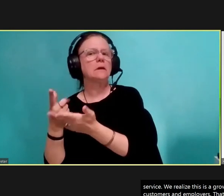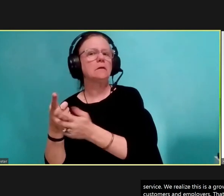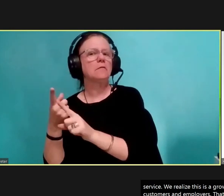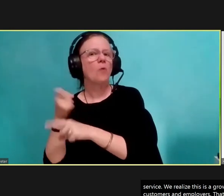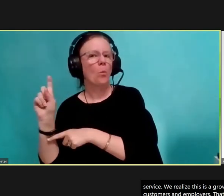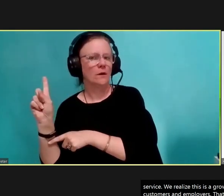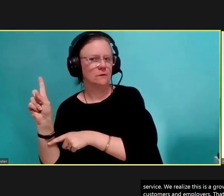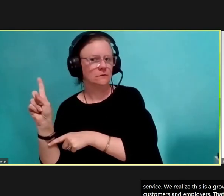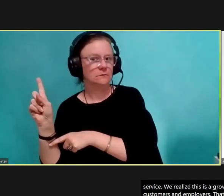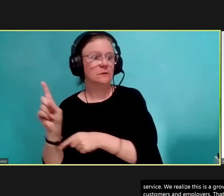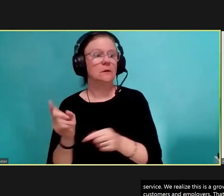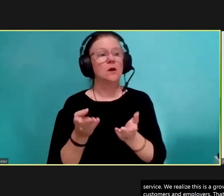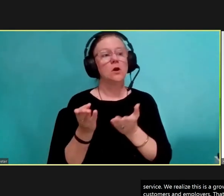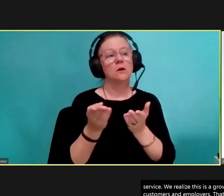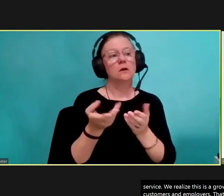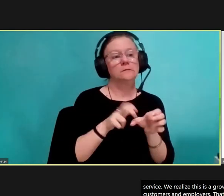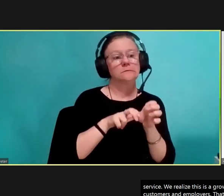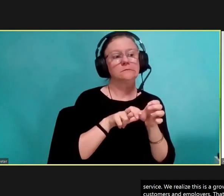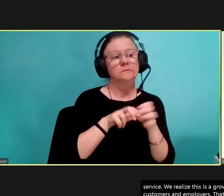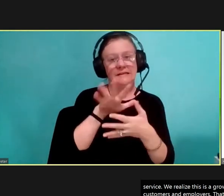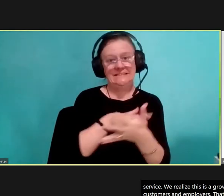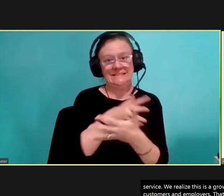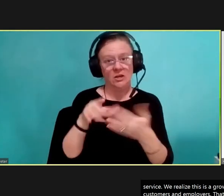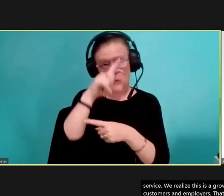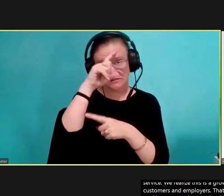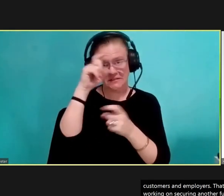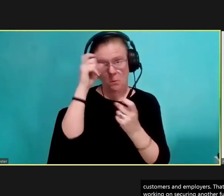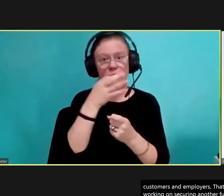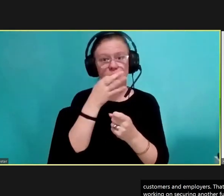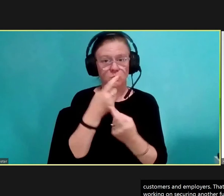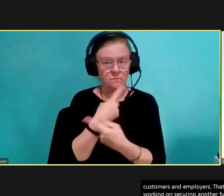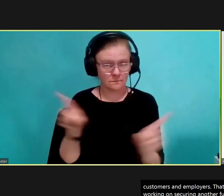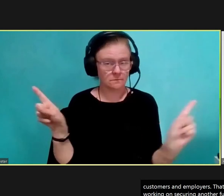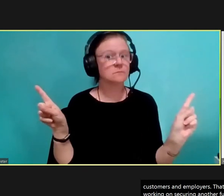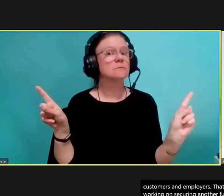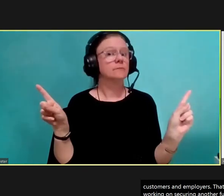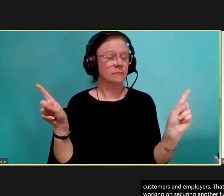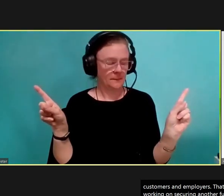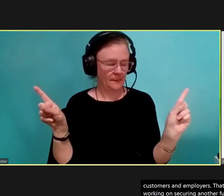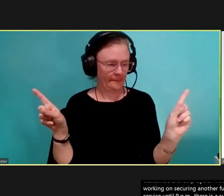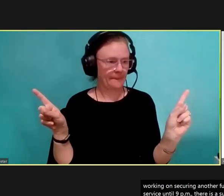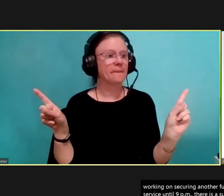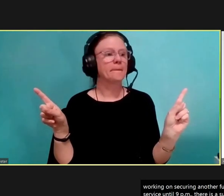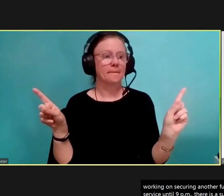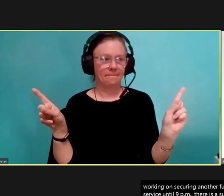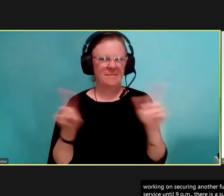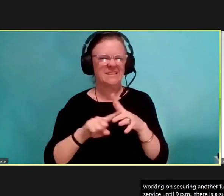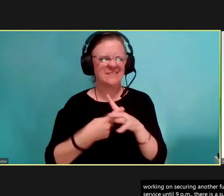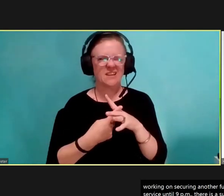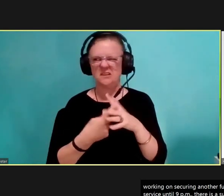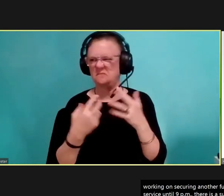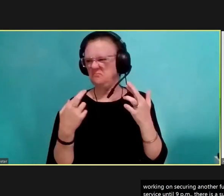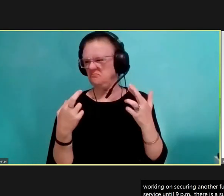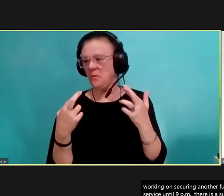As for service until 9pm, there is a summer schedule that was mentioned before that we are have planned and that will resume